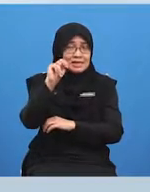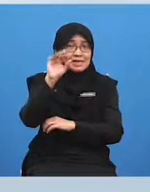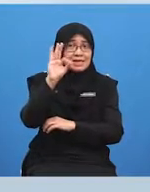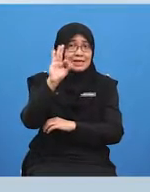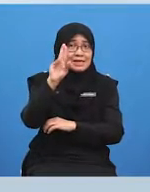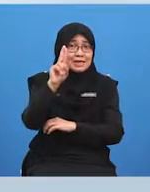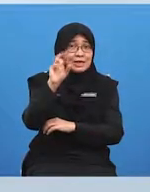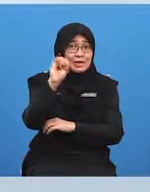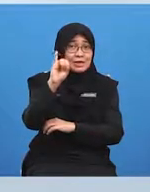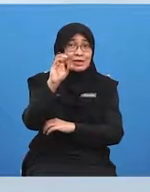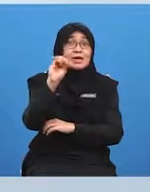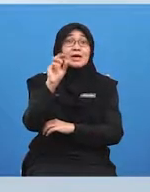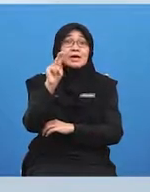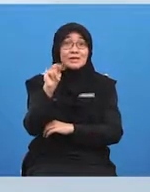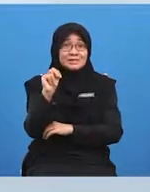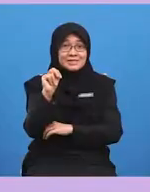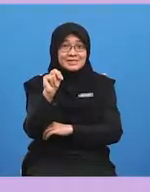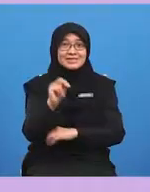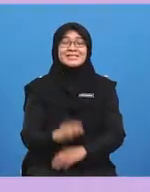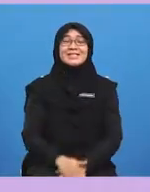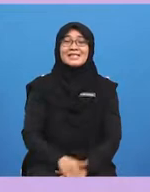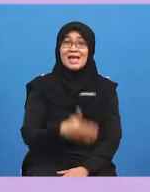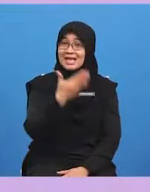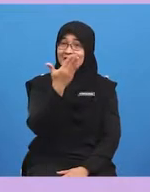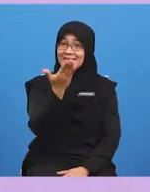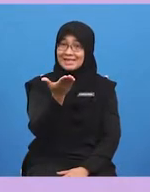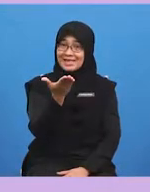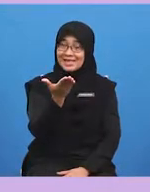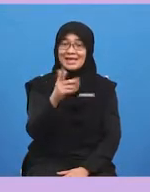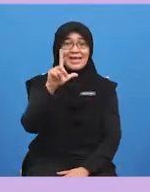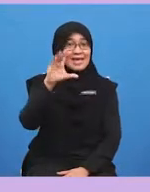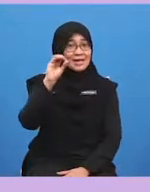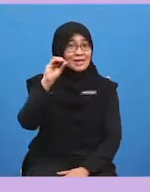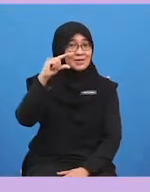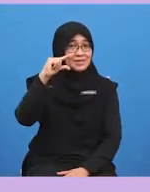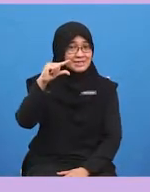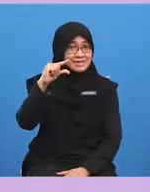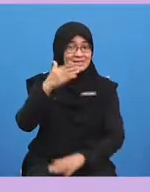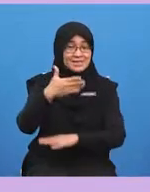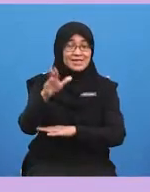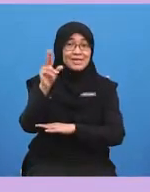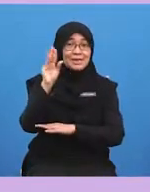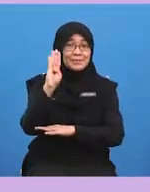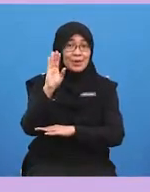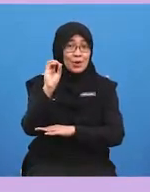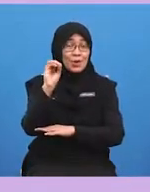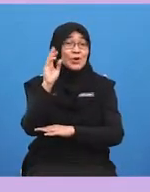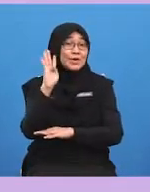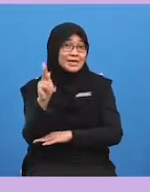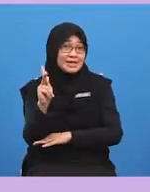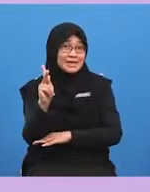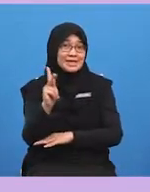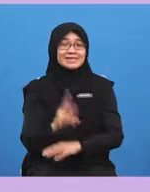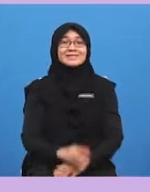okay here okay here okay here you see i didn't write i just drew a picture